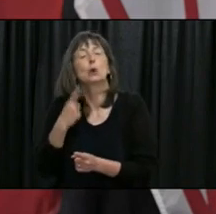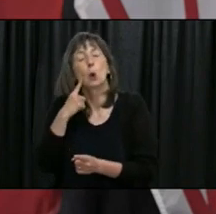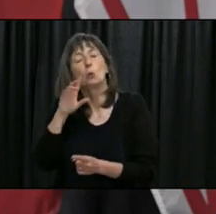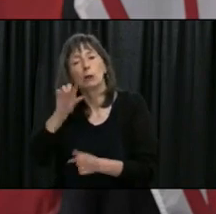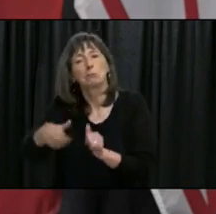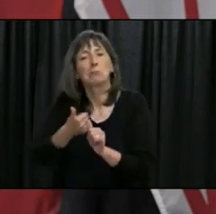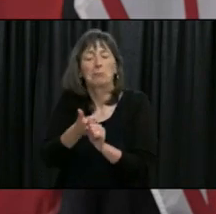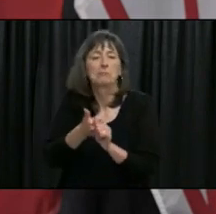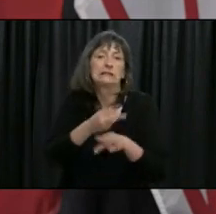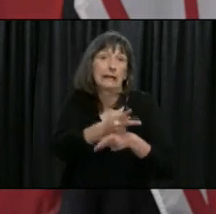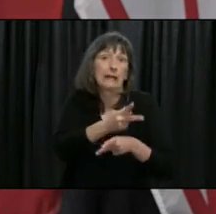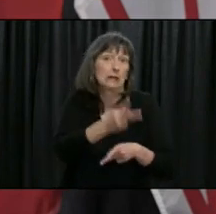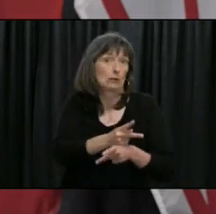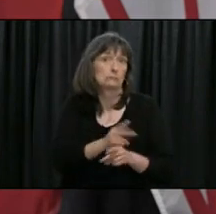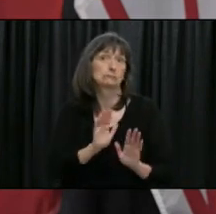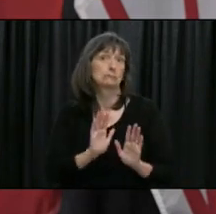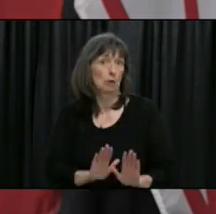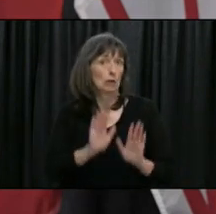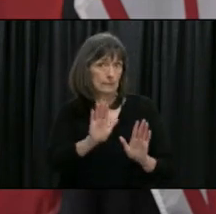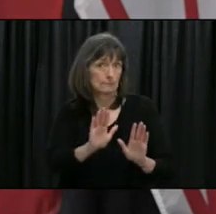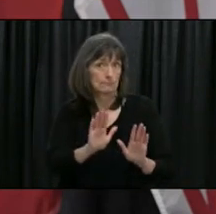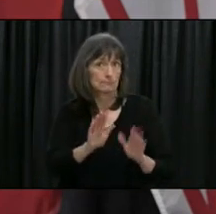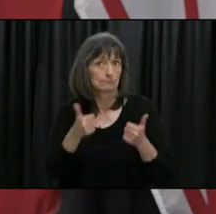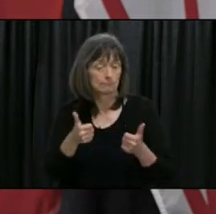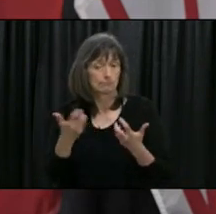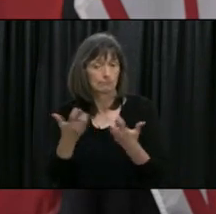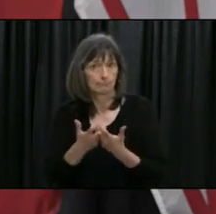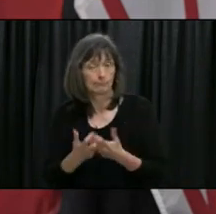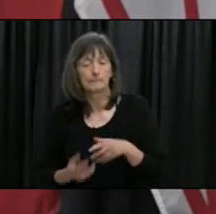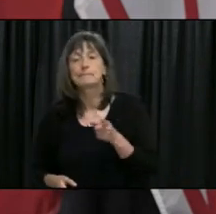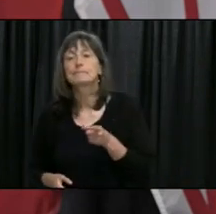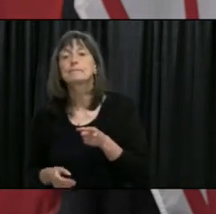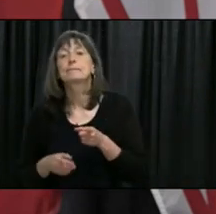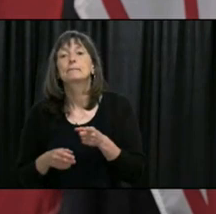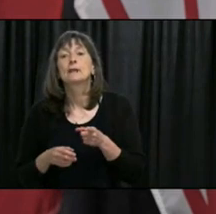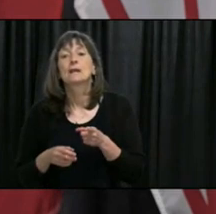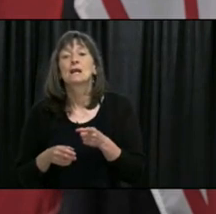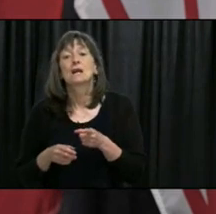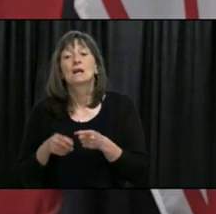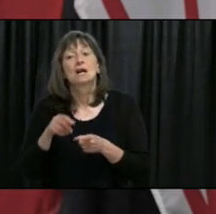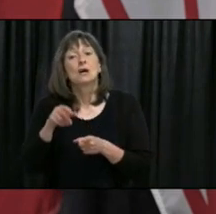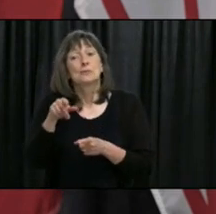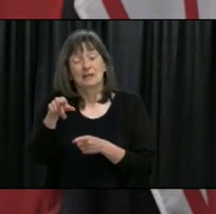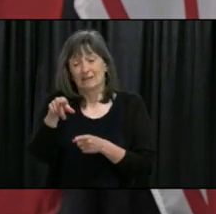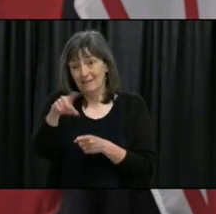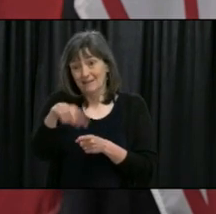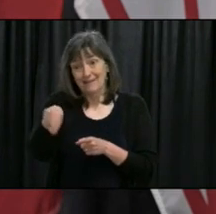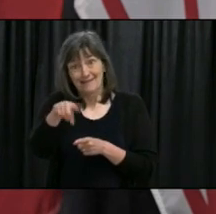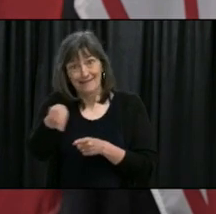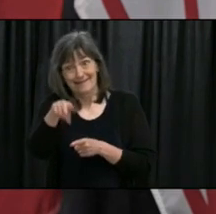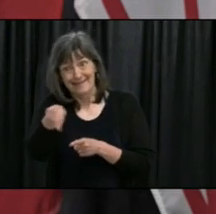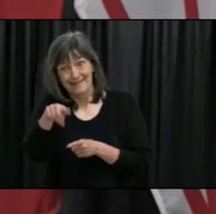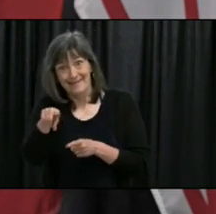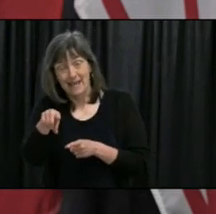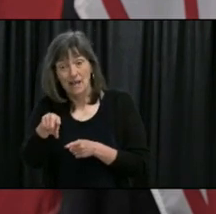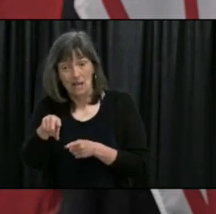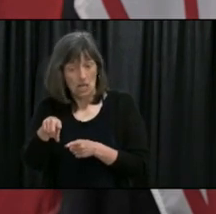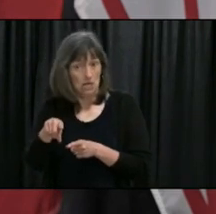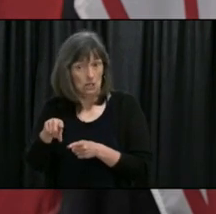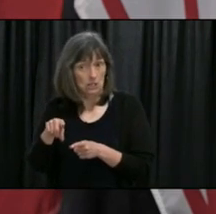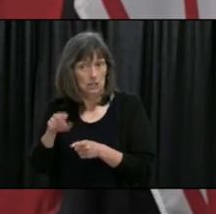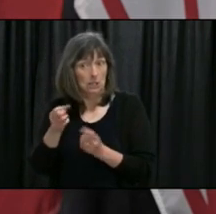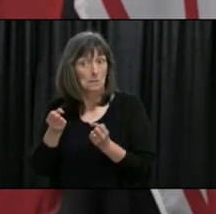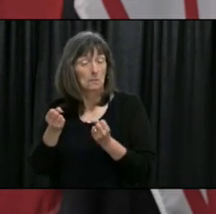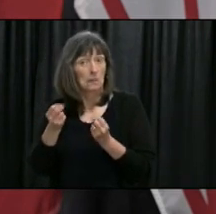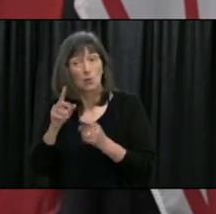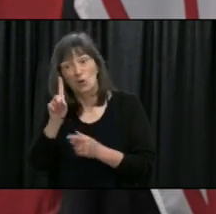a great program and matter of fact not a lot of those people that took opportunity of that program took